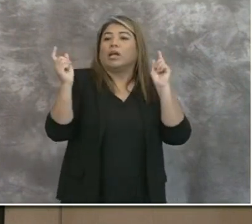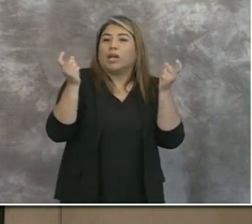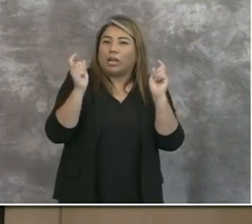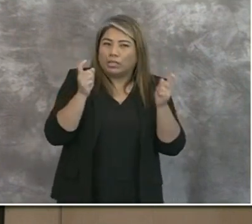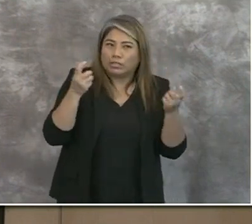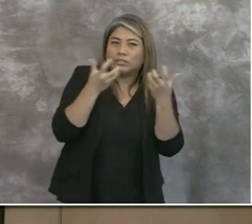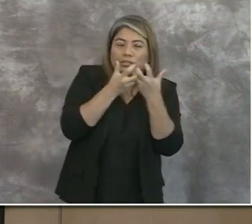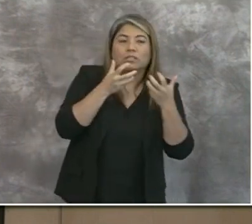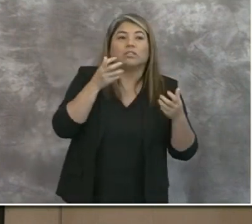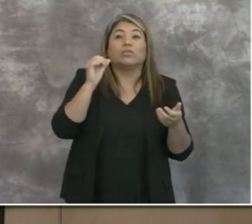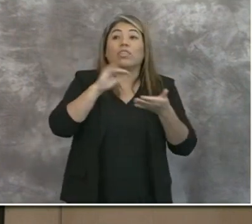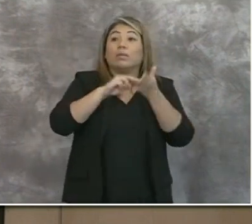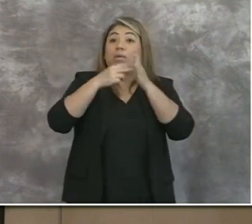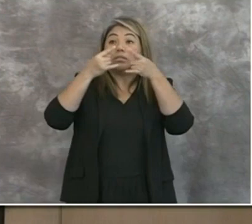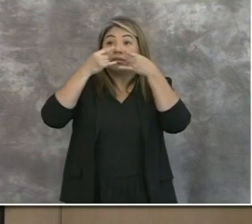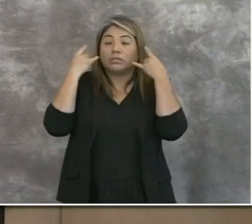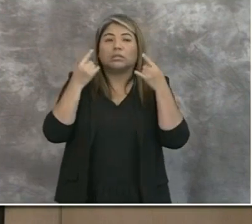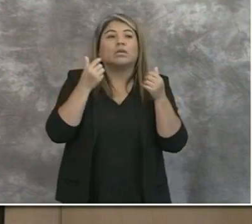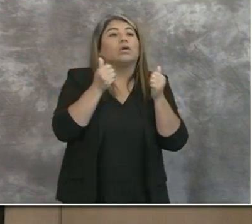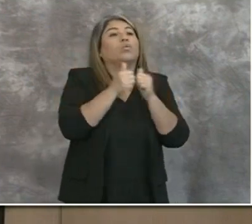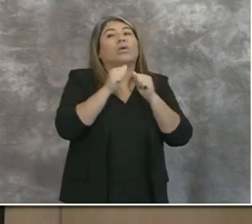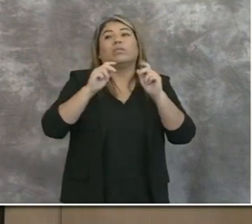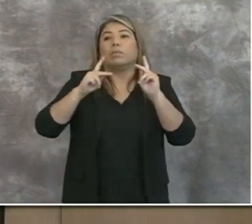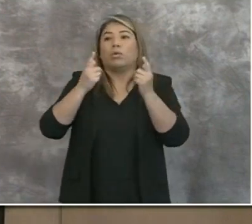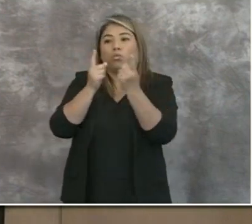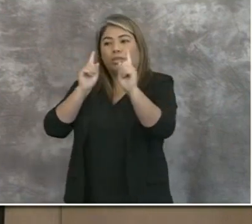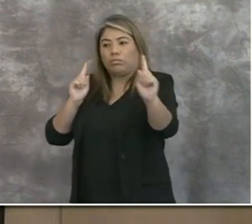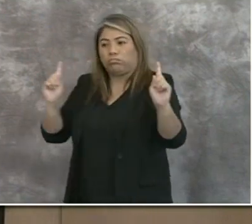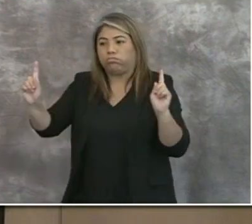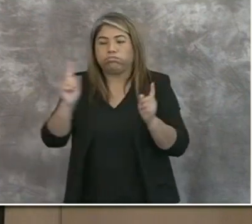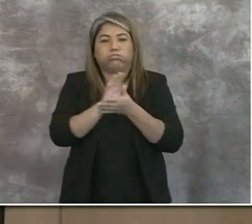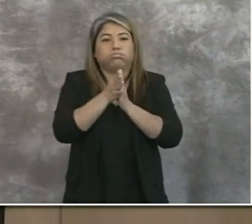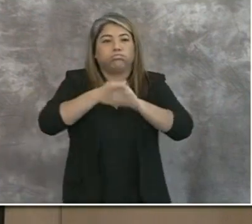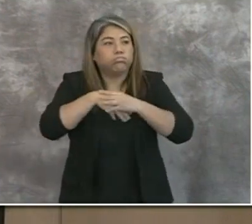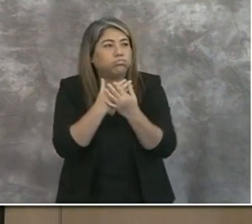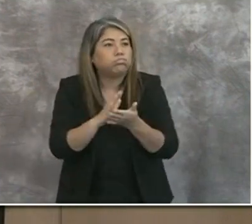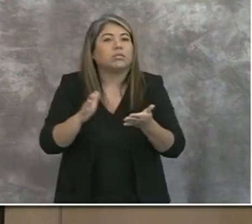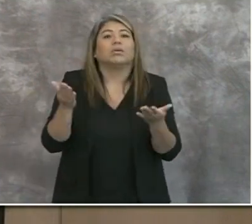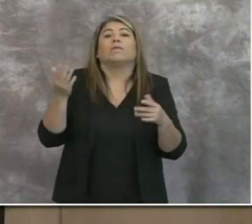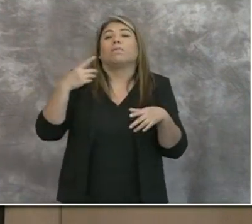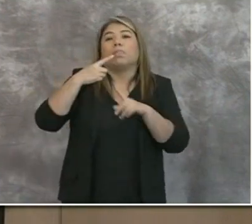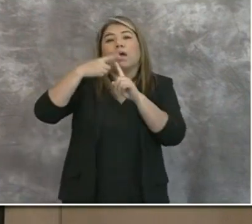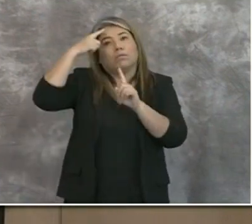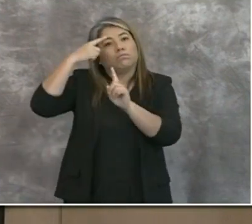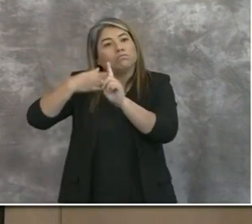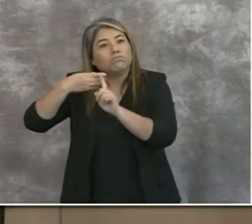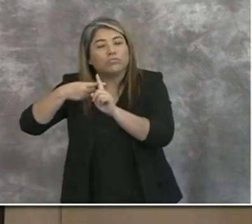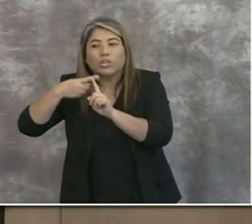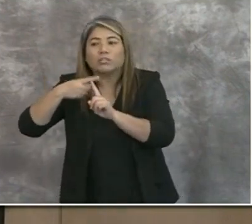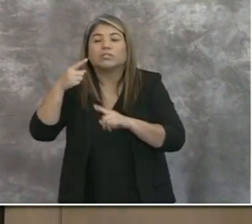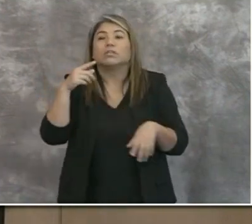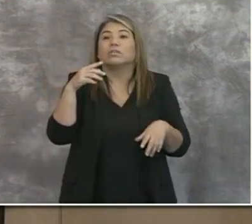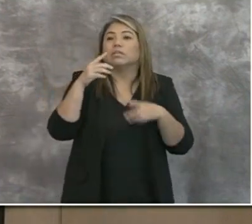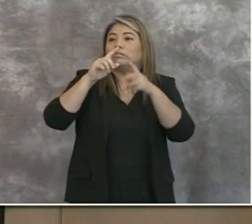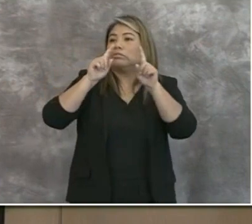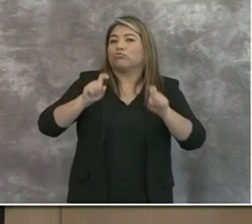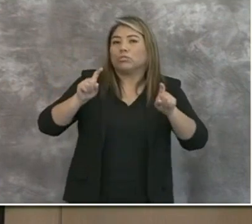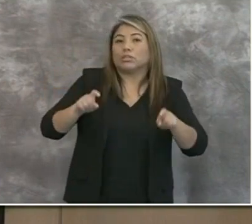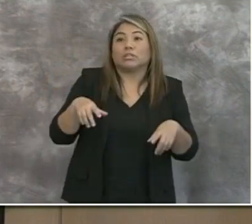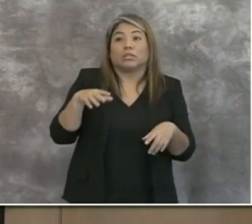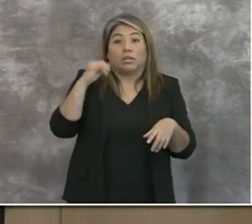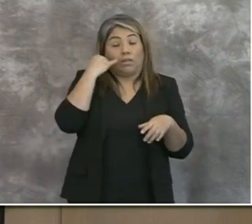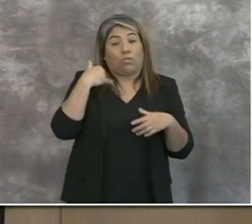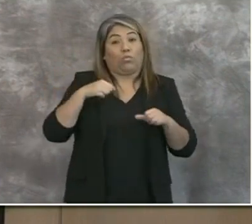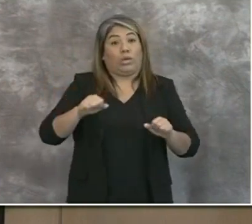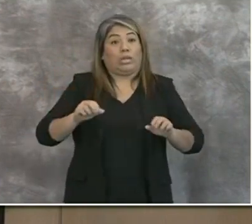is physical distancing for non-household units. That is hand washing. That is temperature checks and screening. And if we can get widespread adherence to